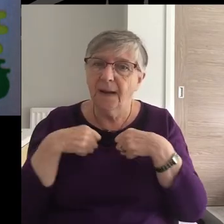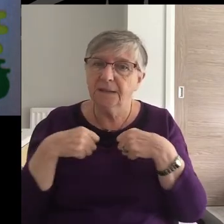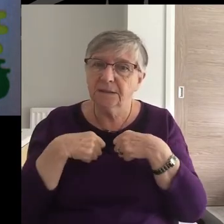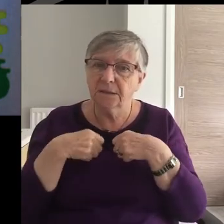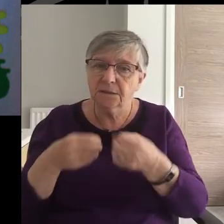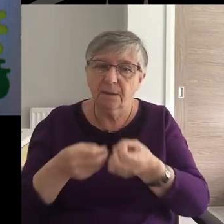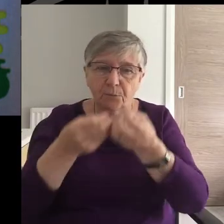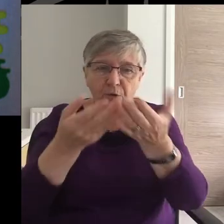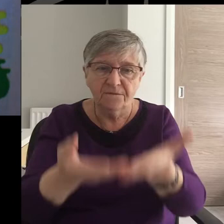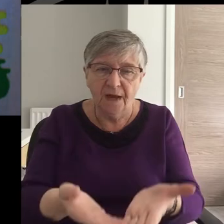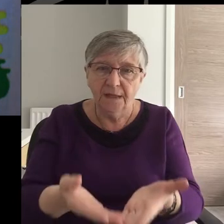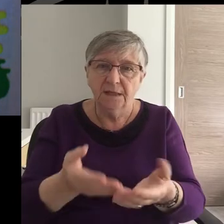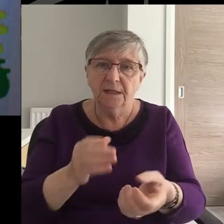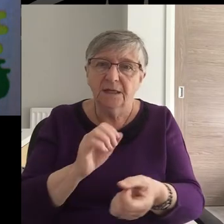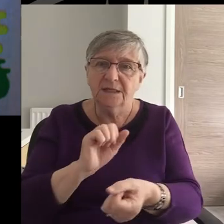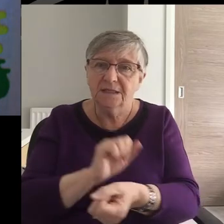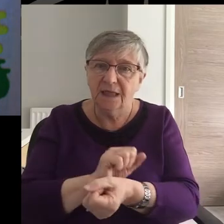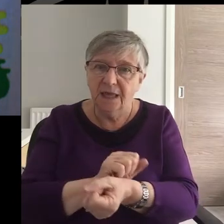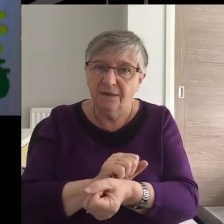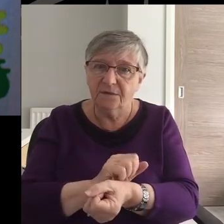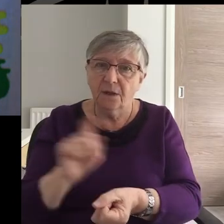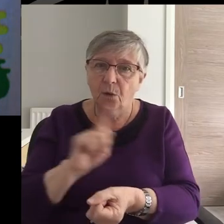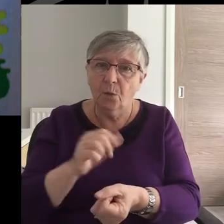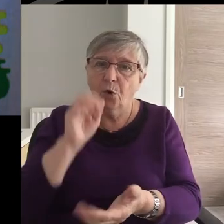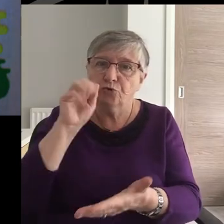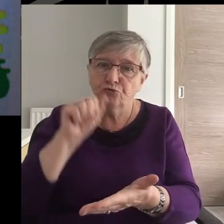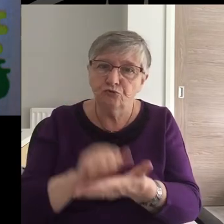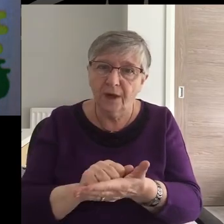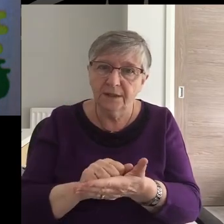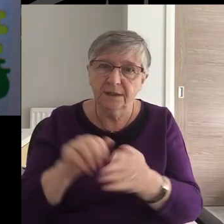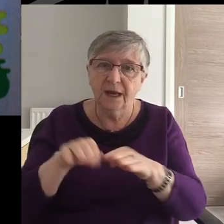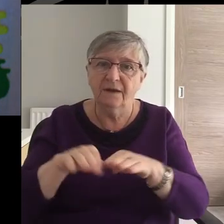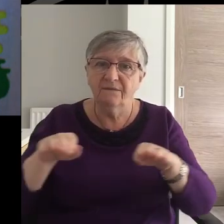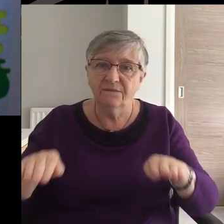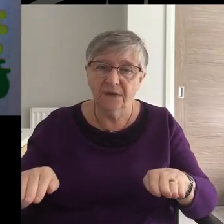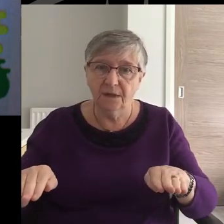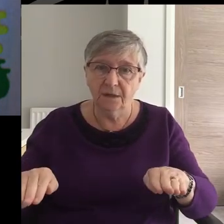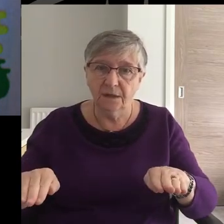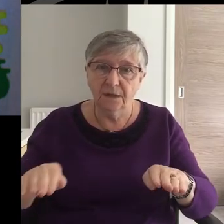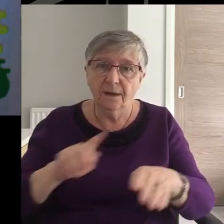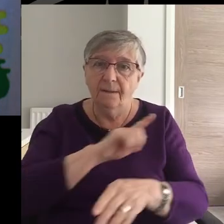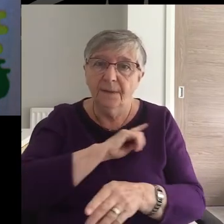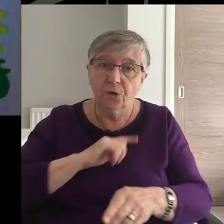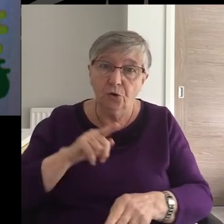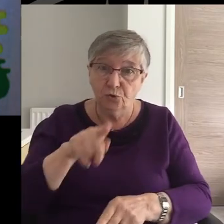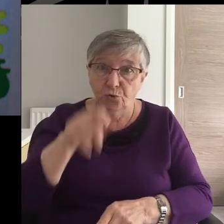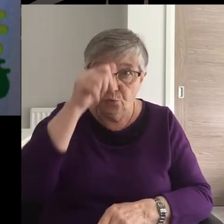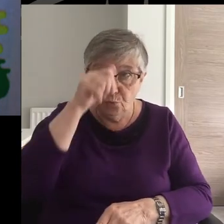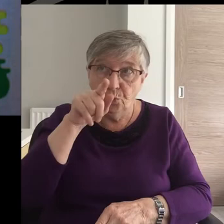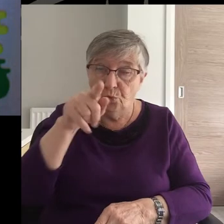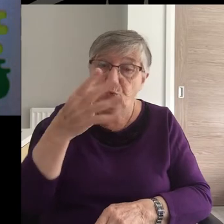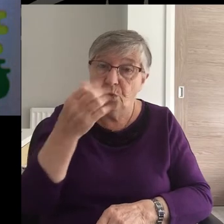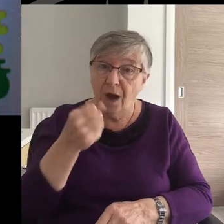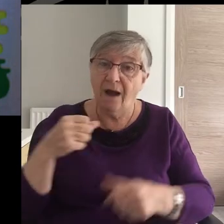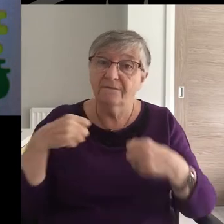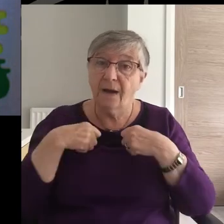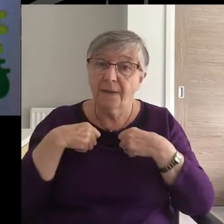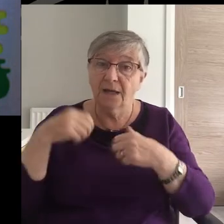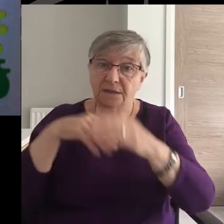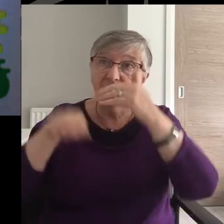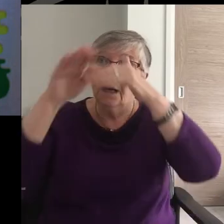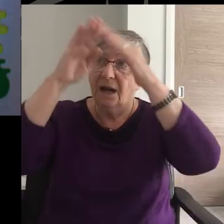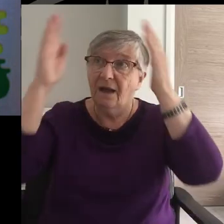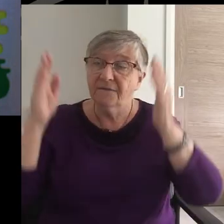Masters, provide your slaves with what is right and fair, because you know that you also have a master in heaven.